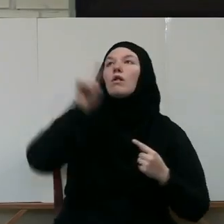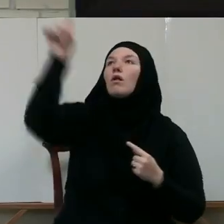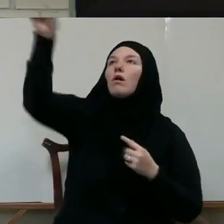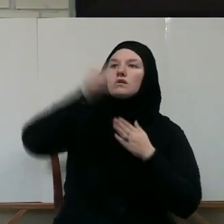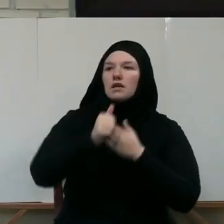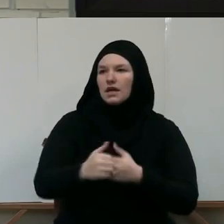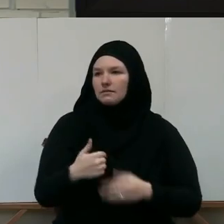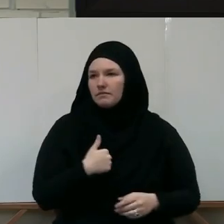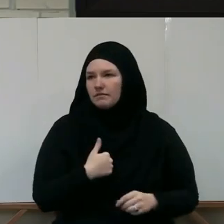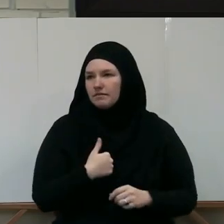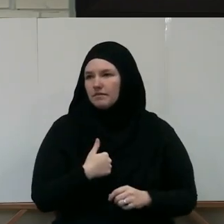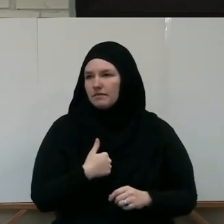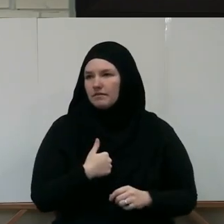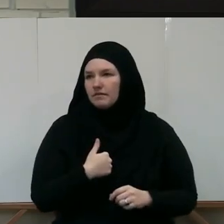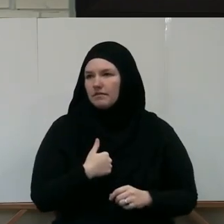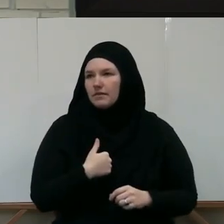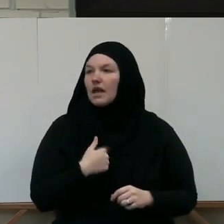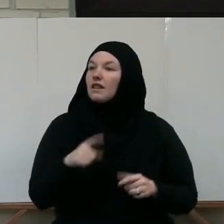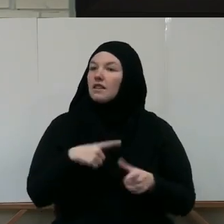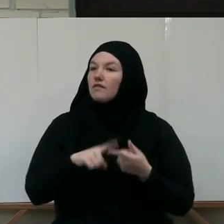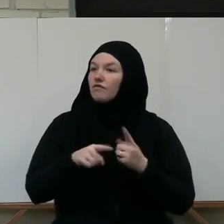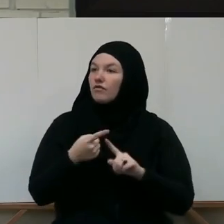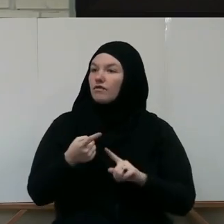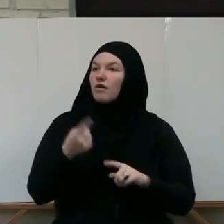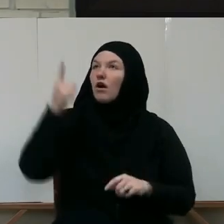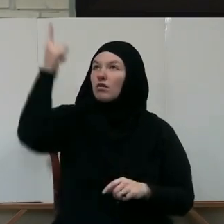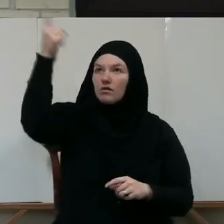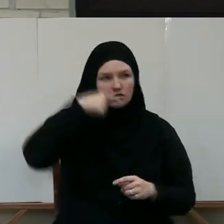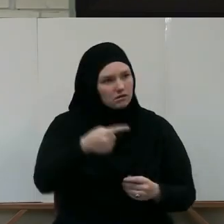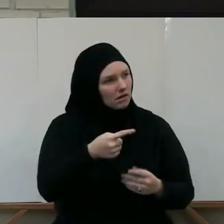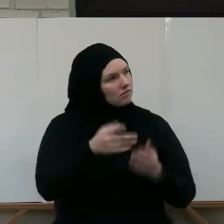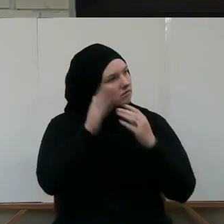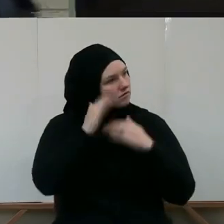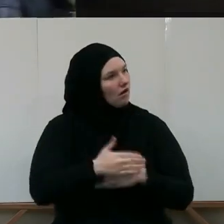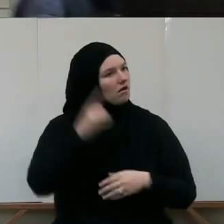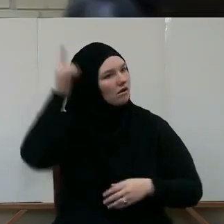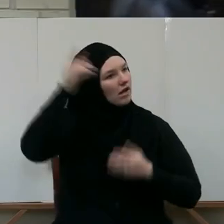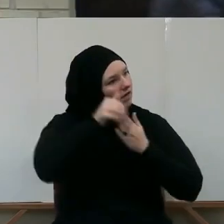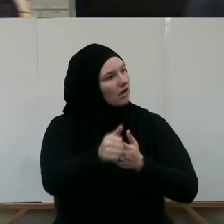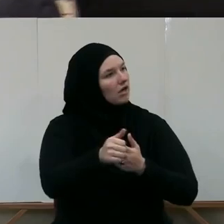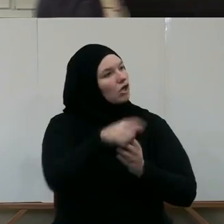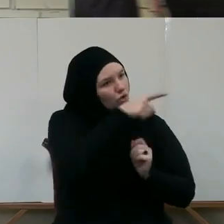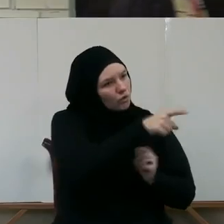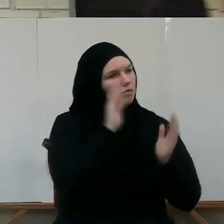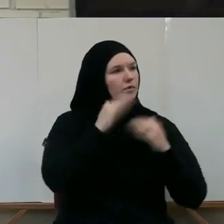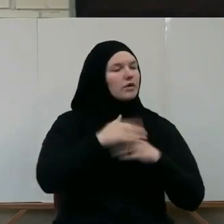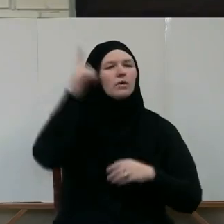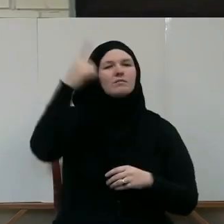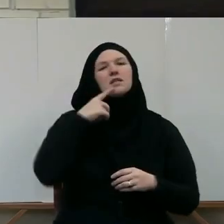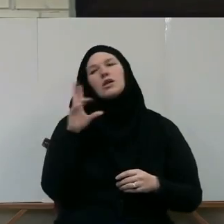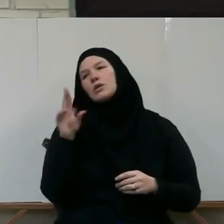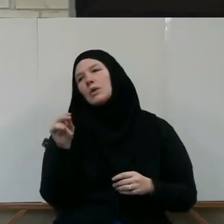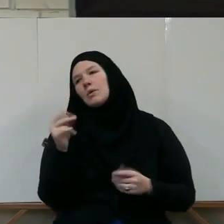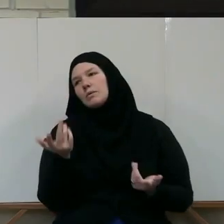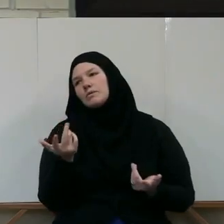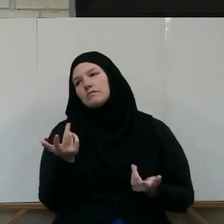Come on He already did He told you what to do to be guided Right? Why don't you do it And you pray to him No We are